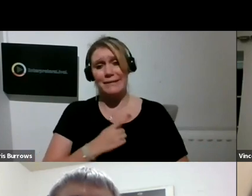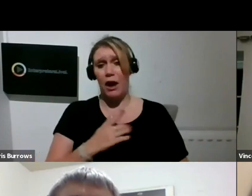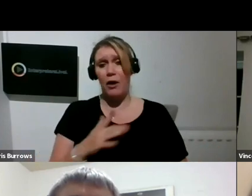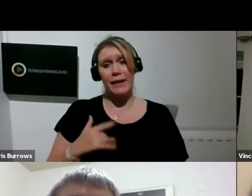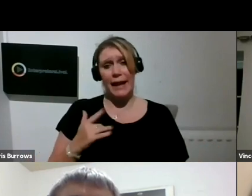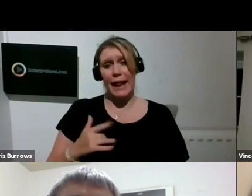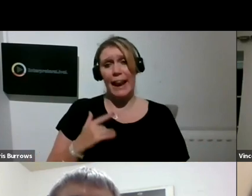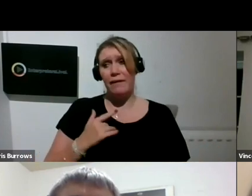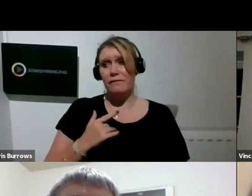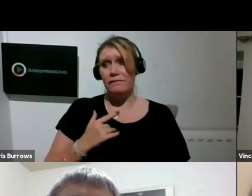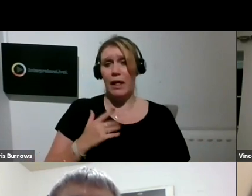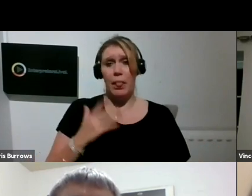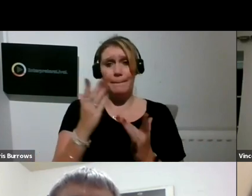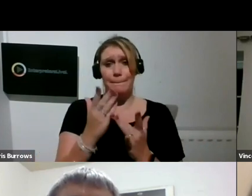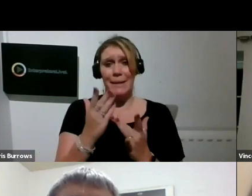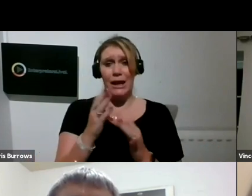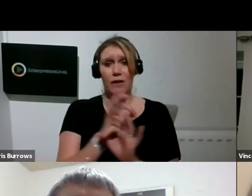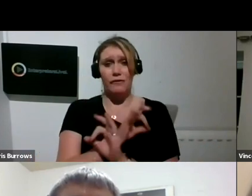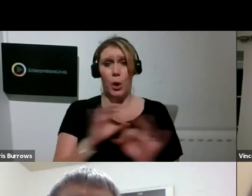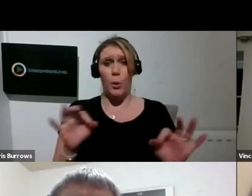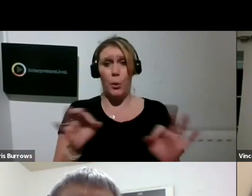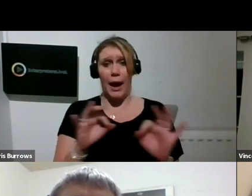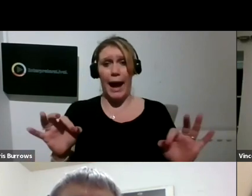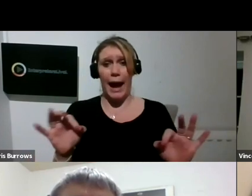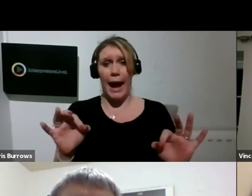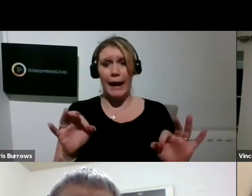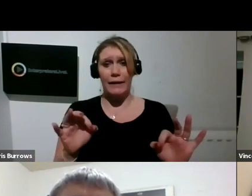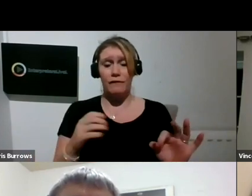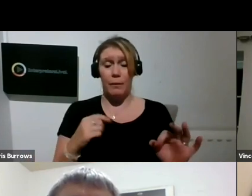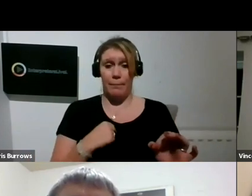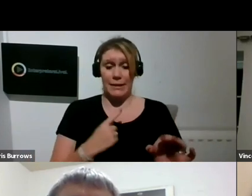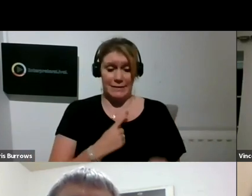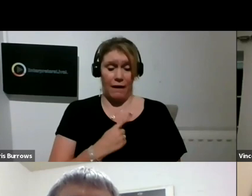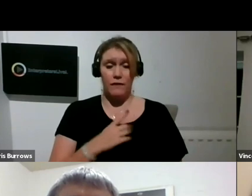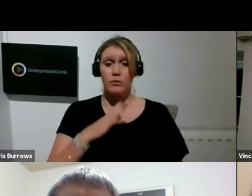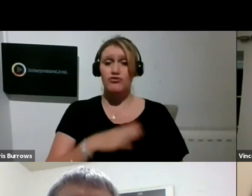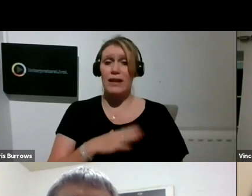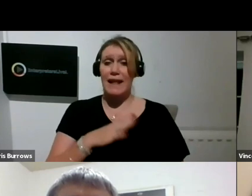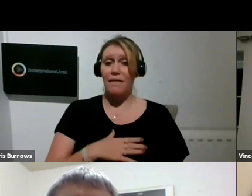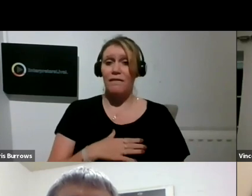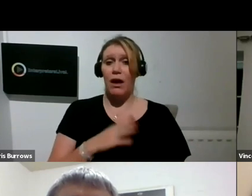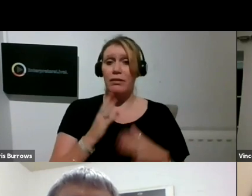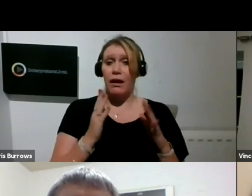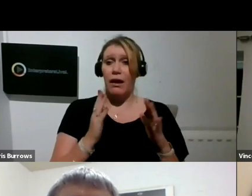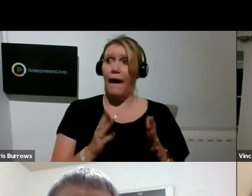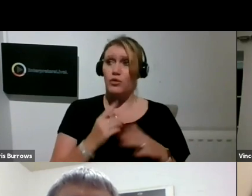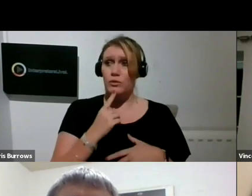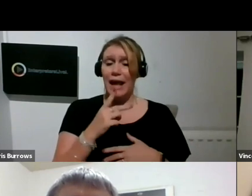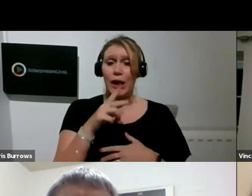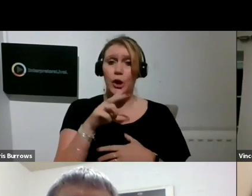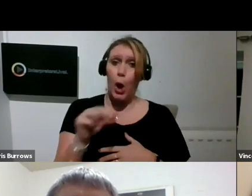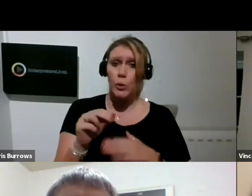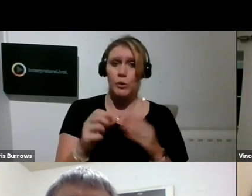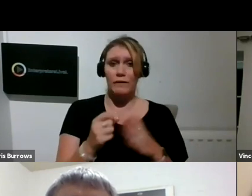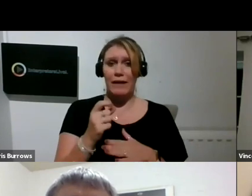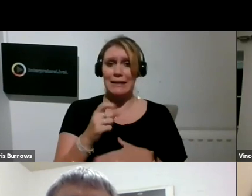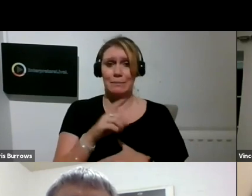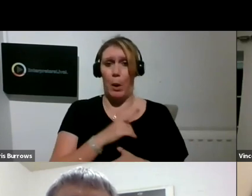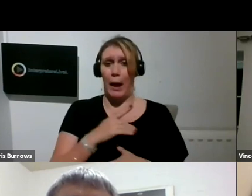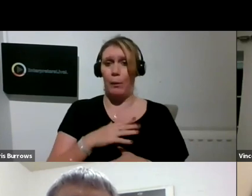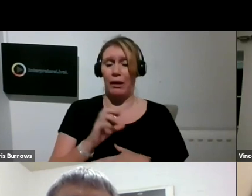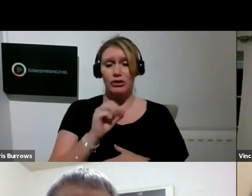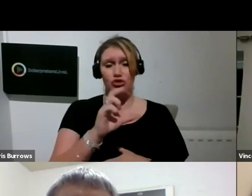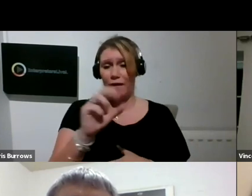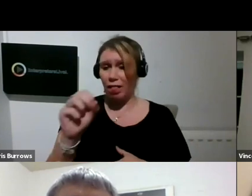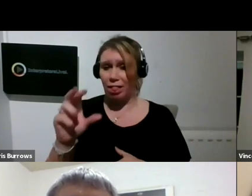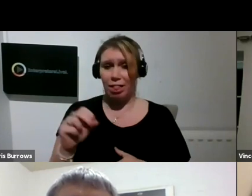bit of a relief that I didn't have to go anywhere. I didn't have to feel like I had to say no to people's events or that kind of stuff. I